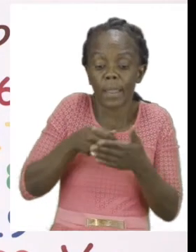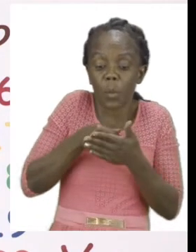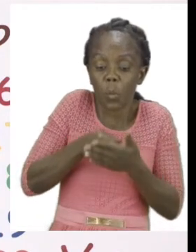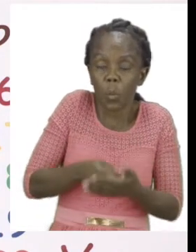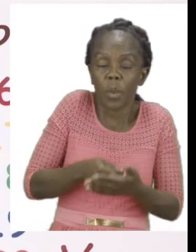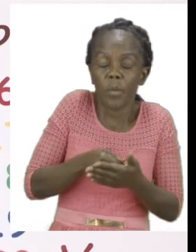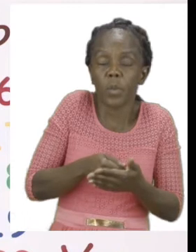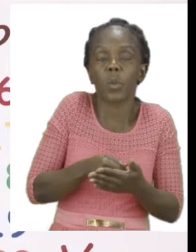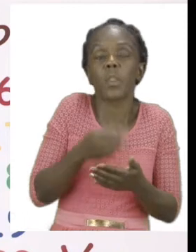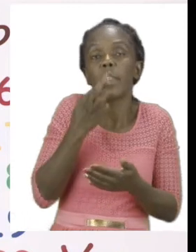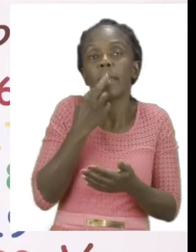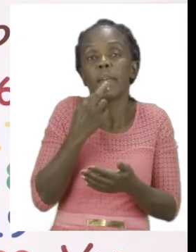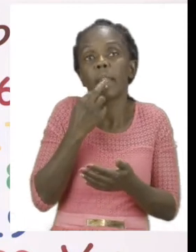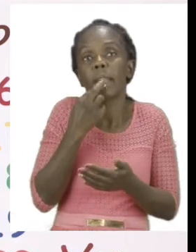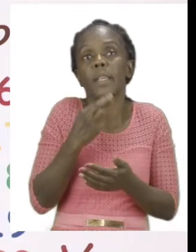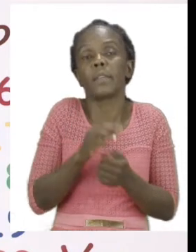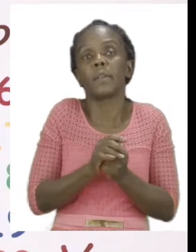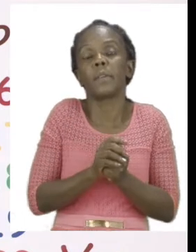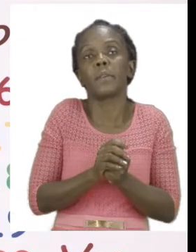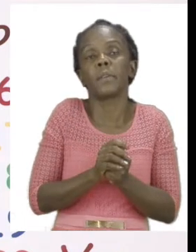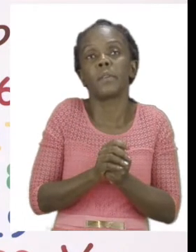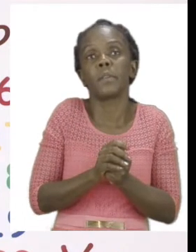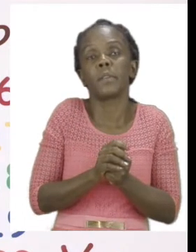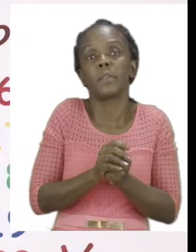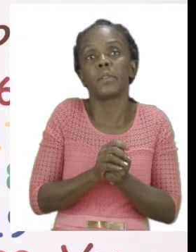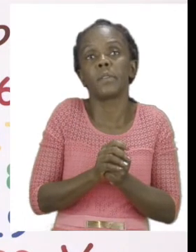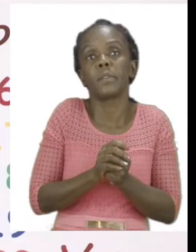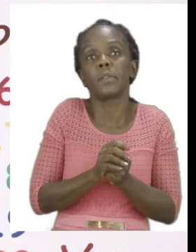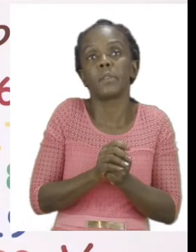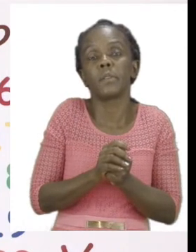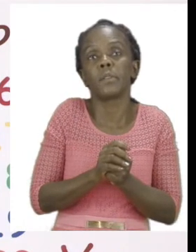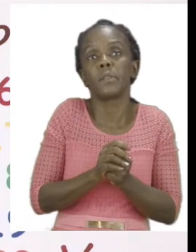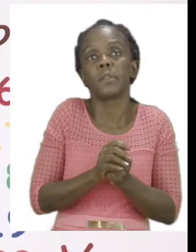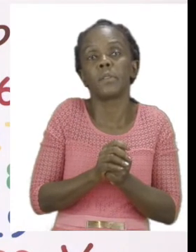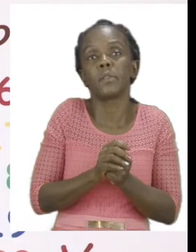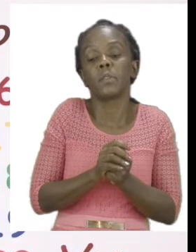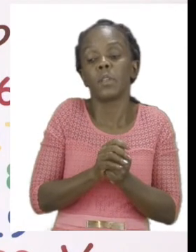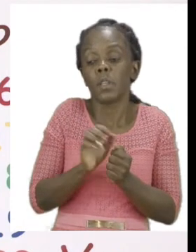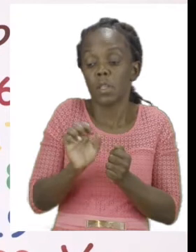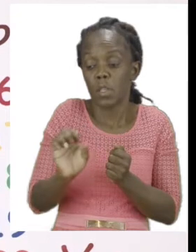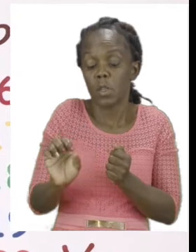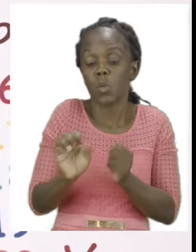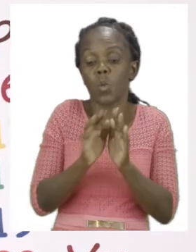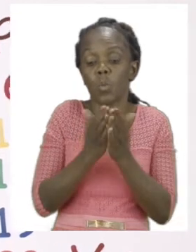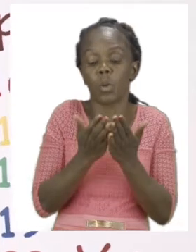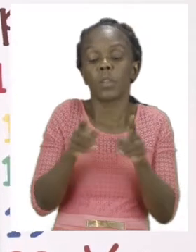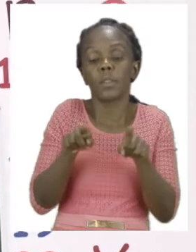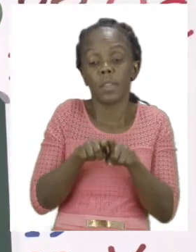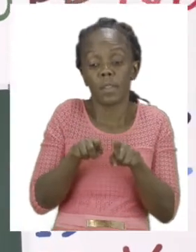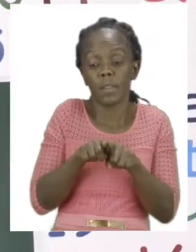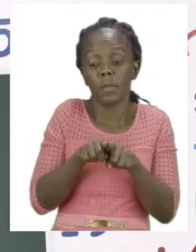when you are coloring your flour you can either color going from side to side